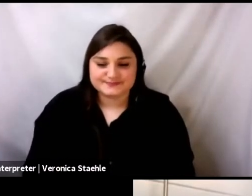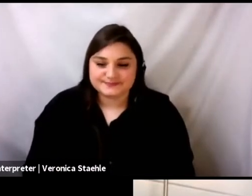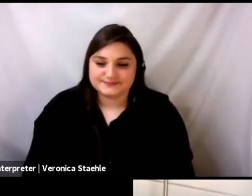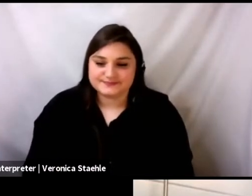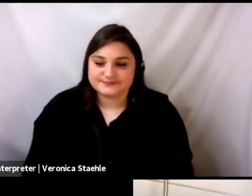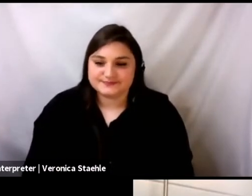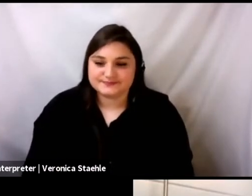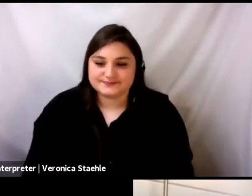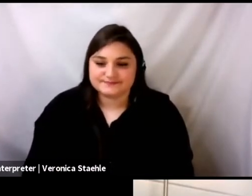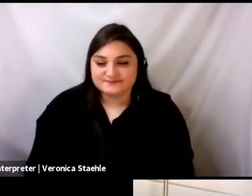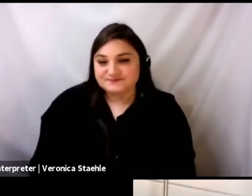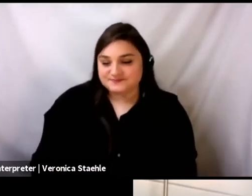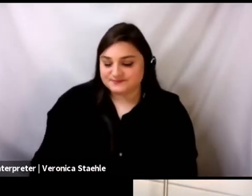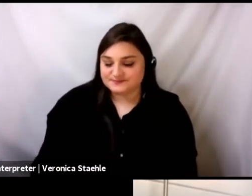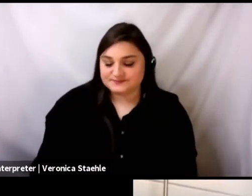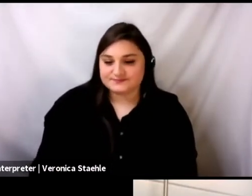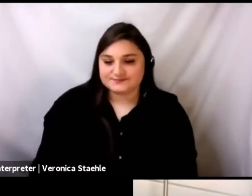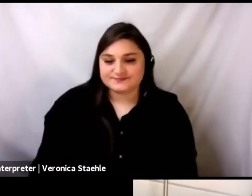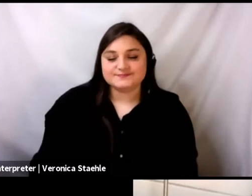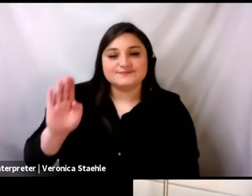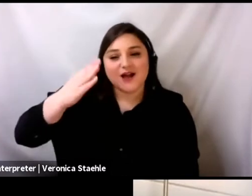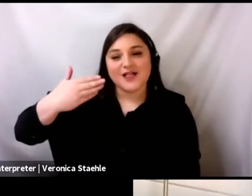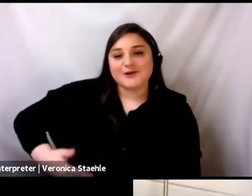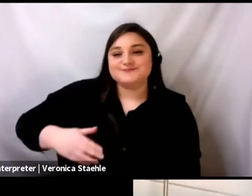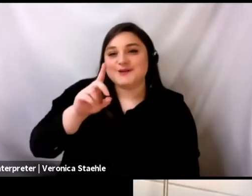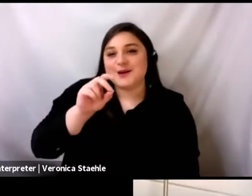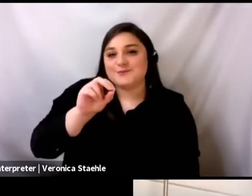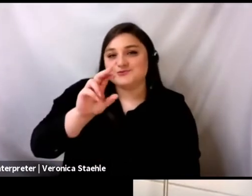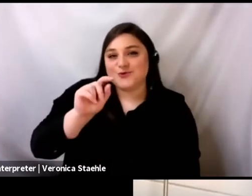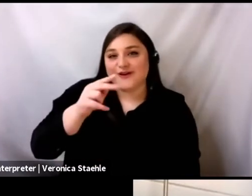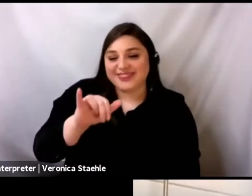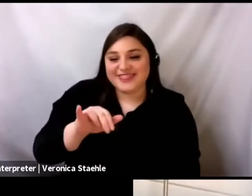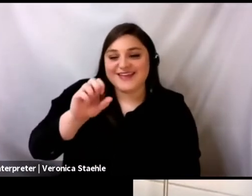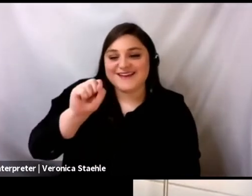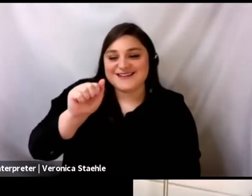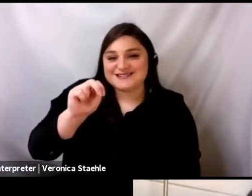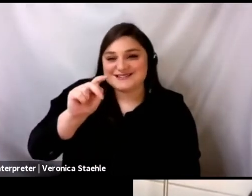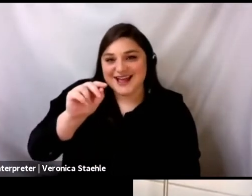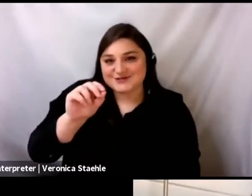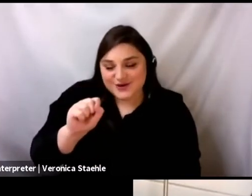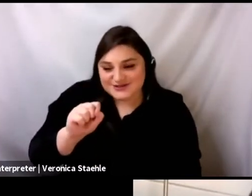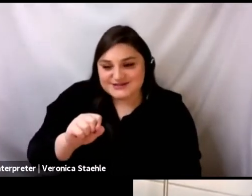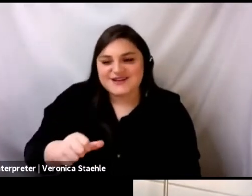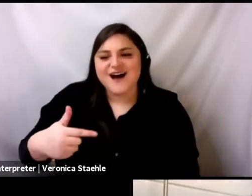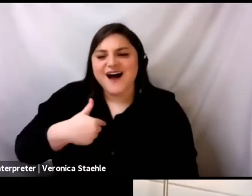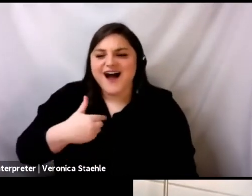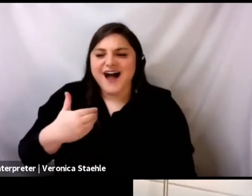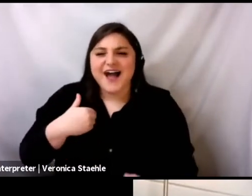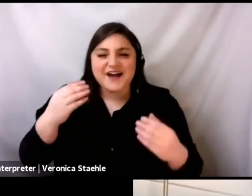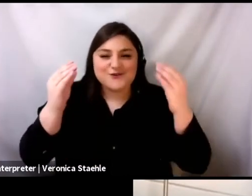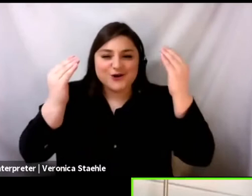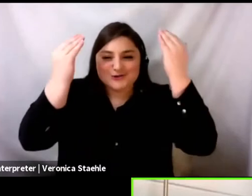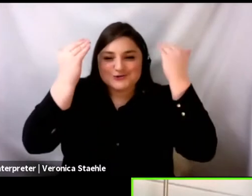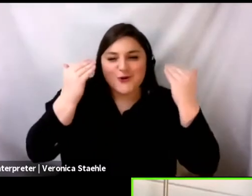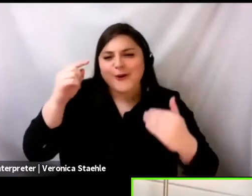Hello, everyone. I'm Dorothy Santos. I have short, black, well, there's a few gray